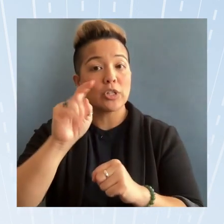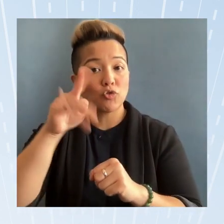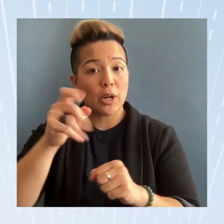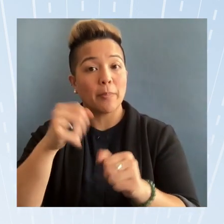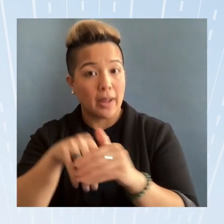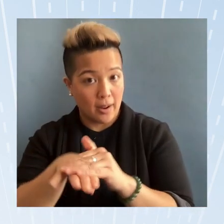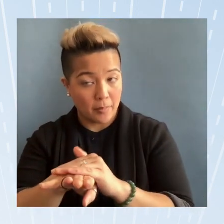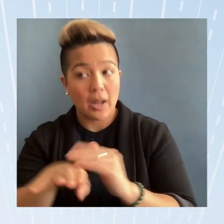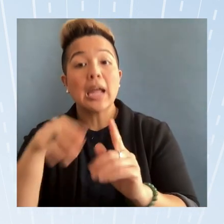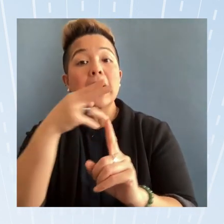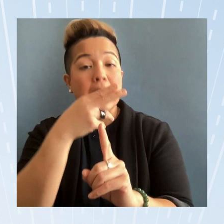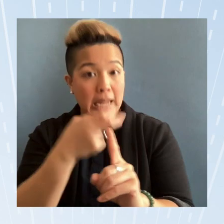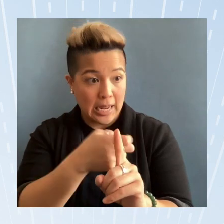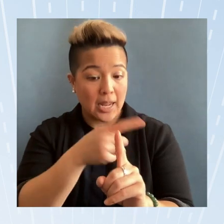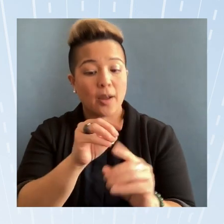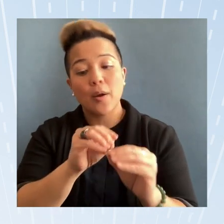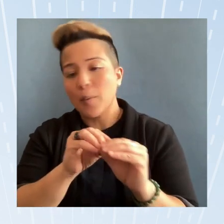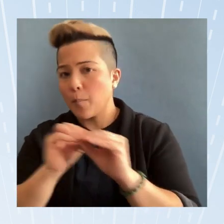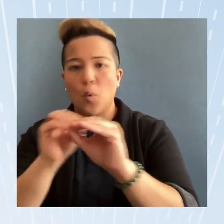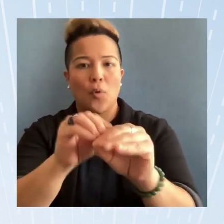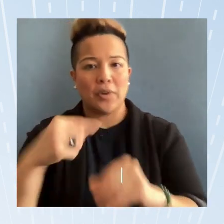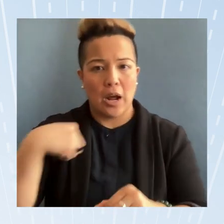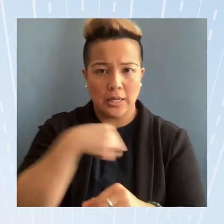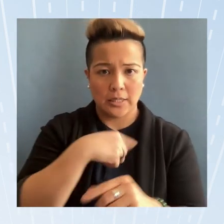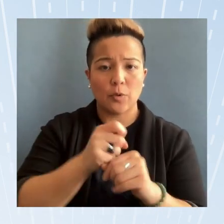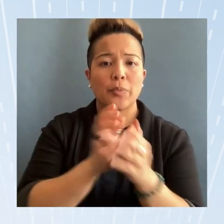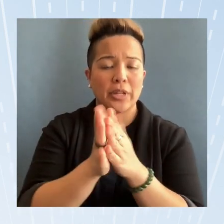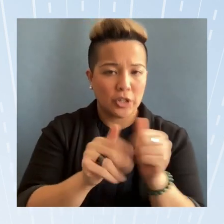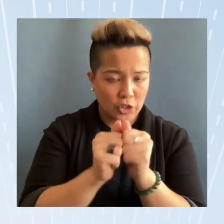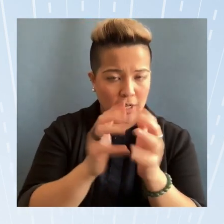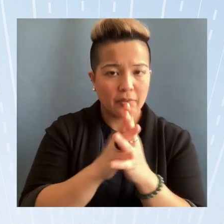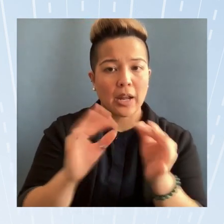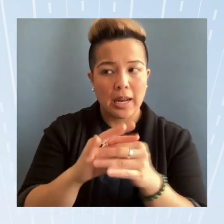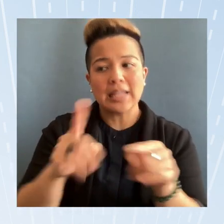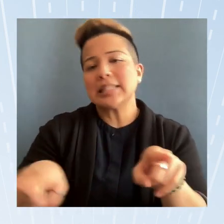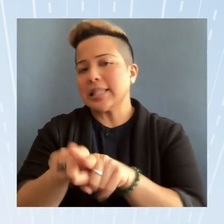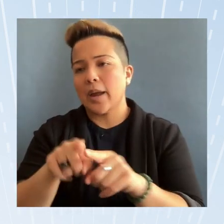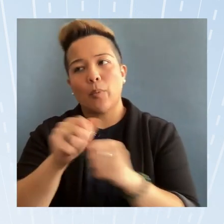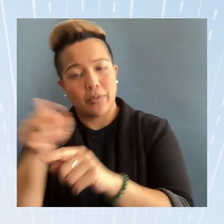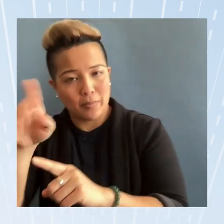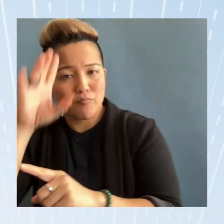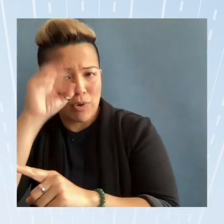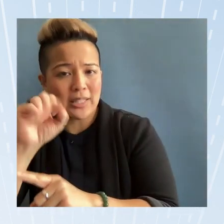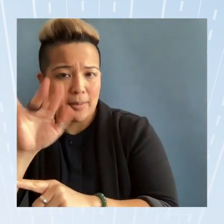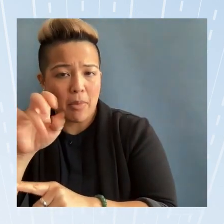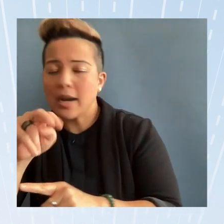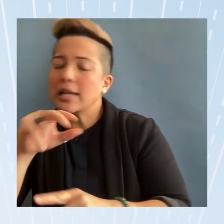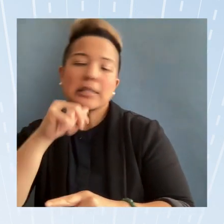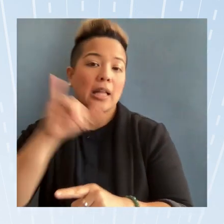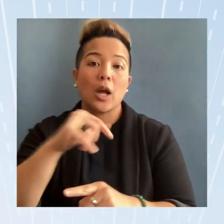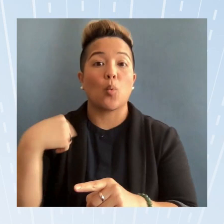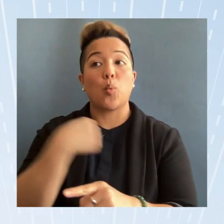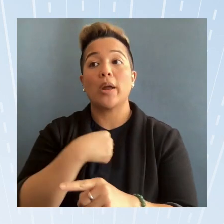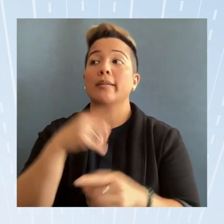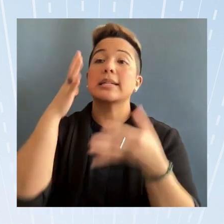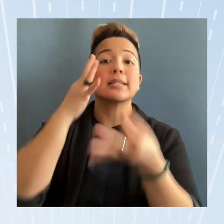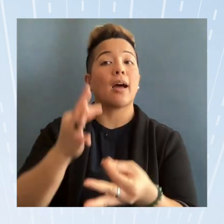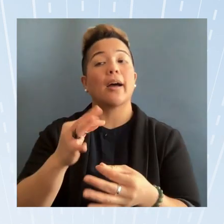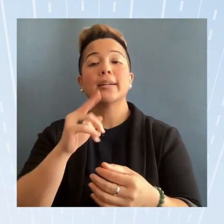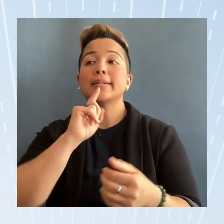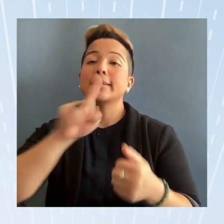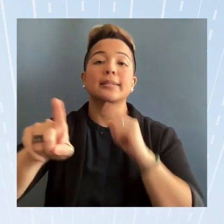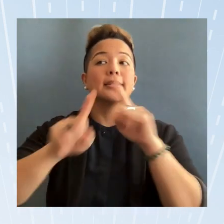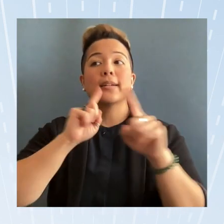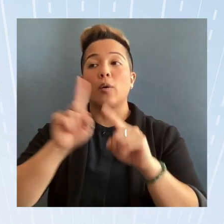he moved the initiative and the commission and then same thing with you know President Biden so it's not like we can dictate beyond the term